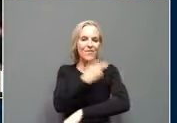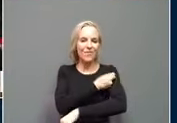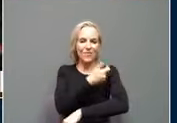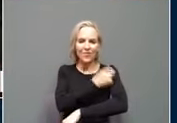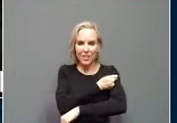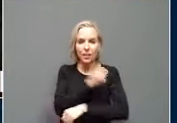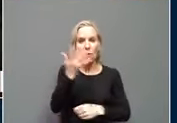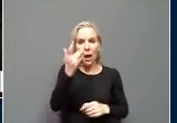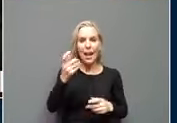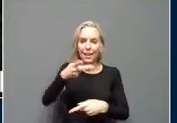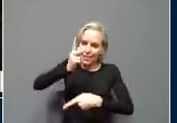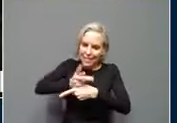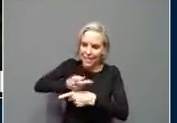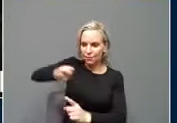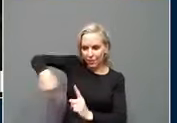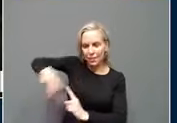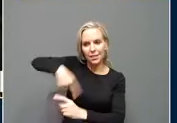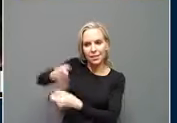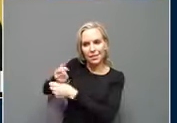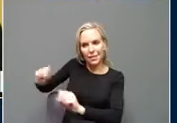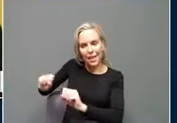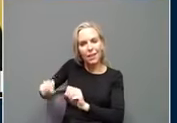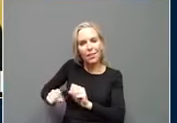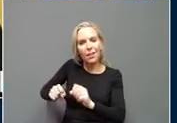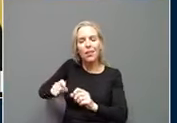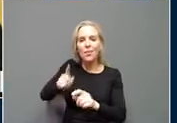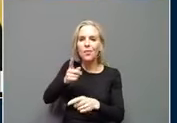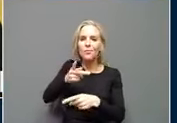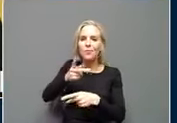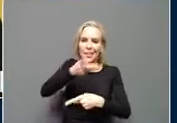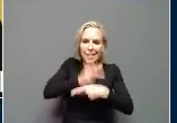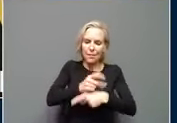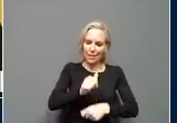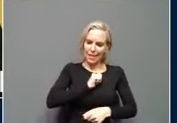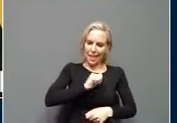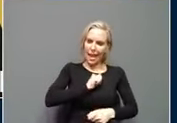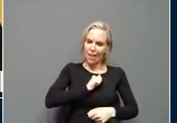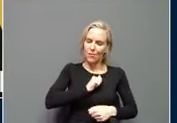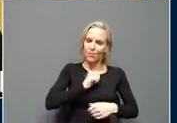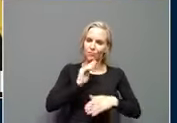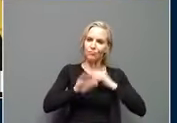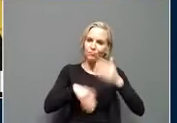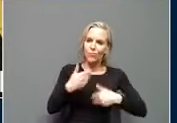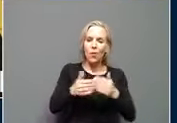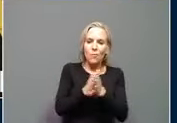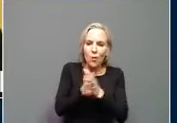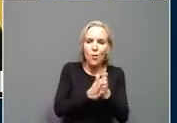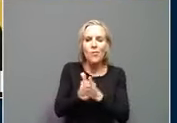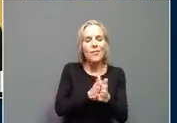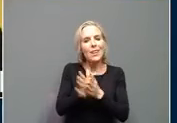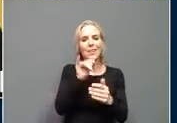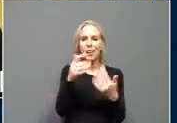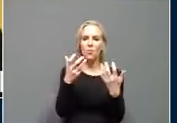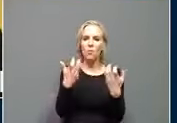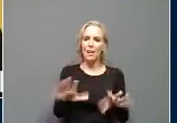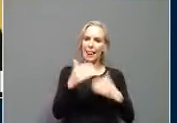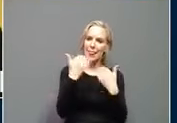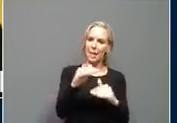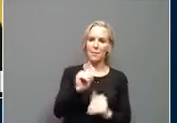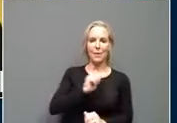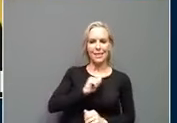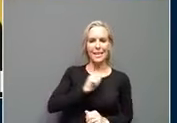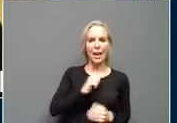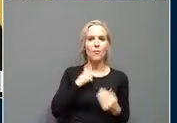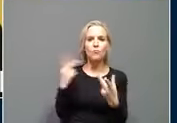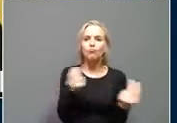safe and really to keep myself motivated and not limiting myself on the places that I can go, the things that I